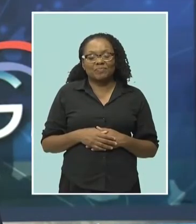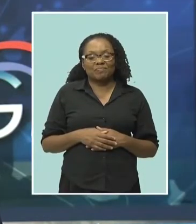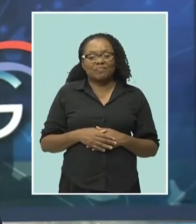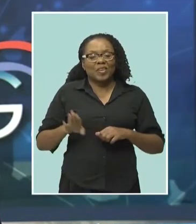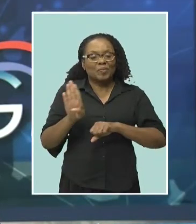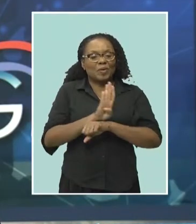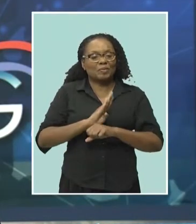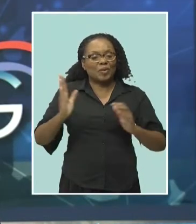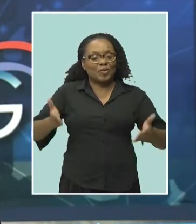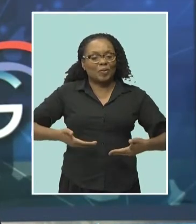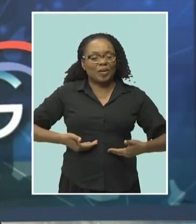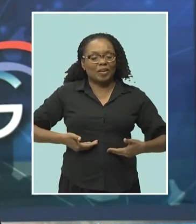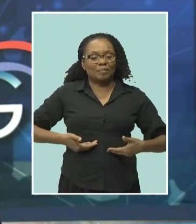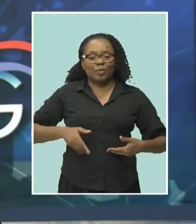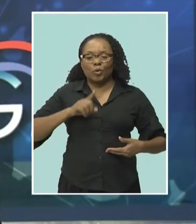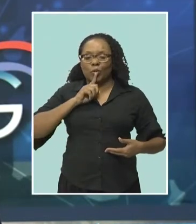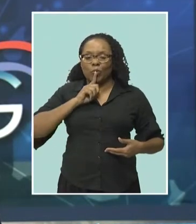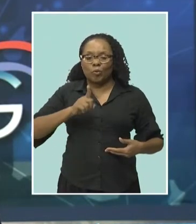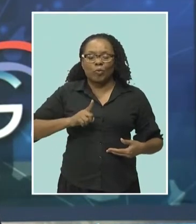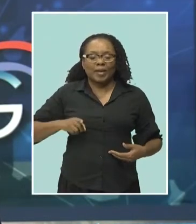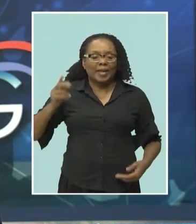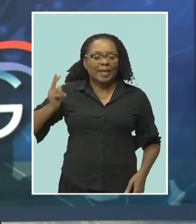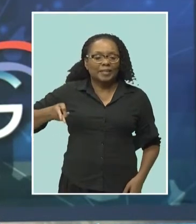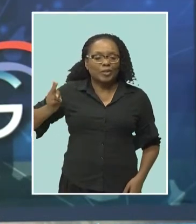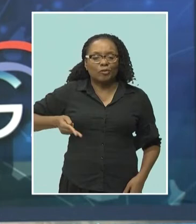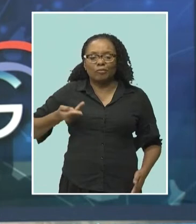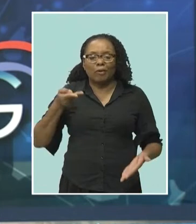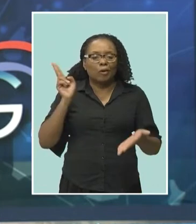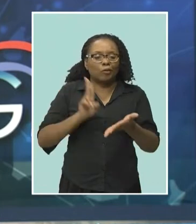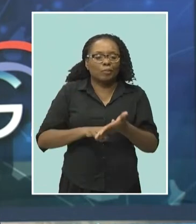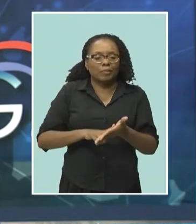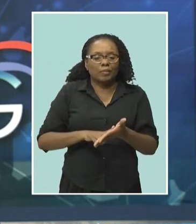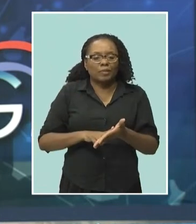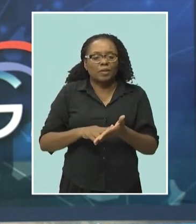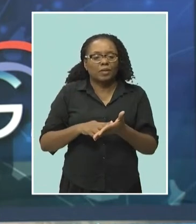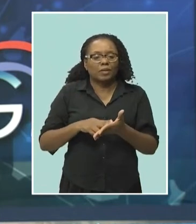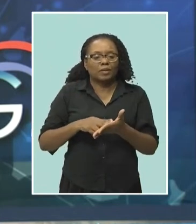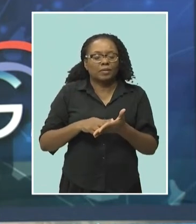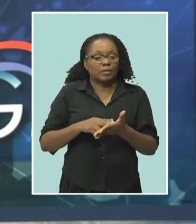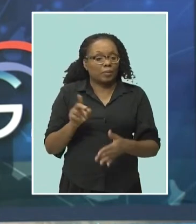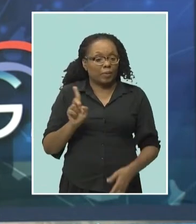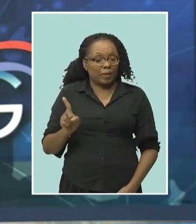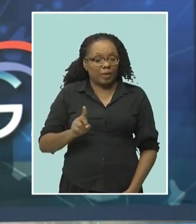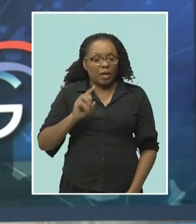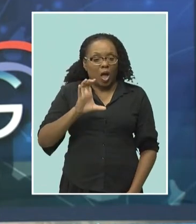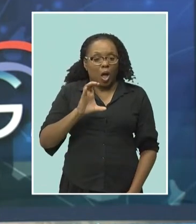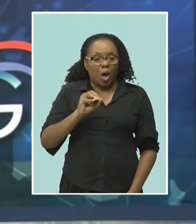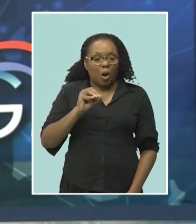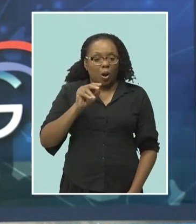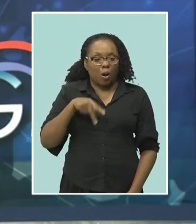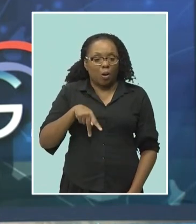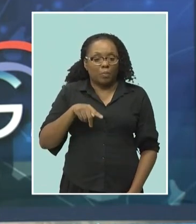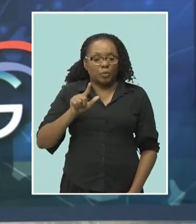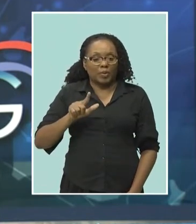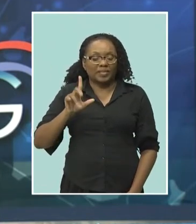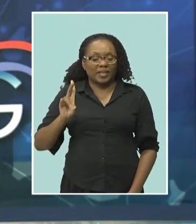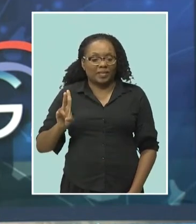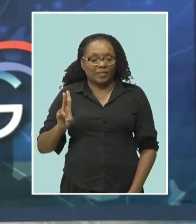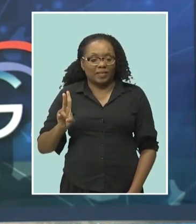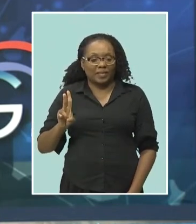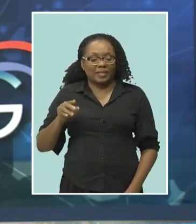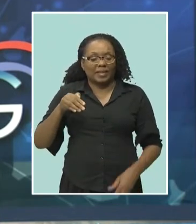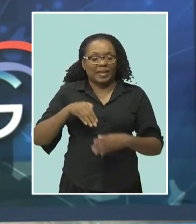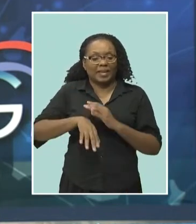Barbados has welcomed the historic deal struck at COP27 in Egypt to create a loss and damage fund to assist countries